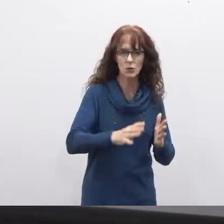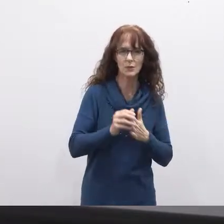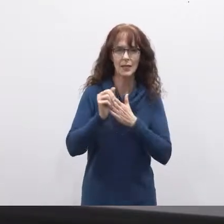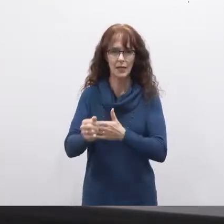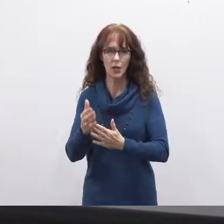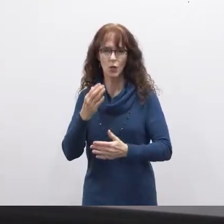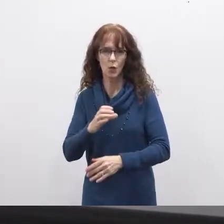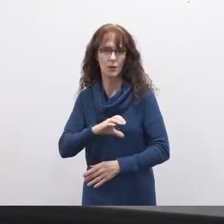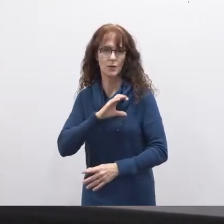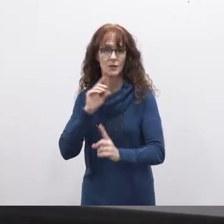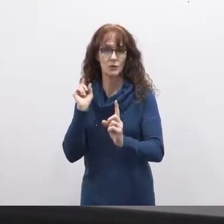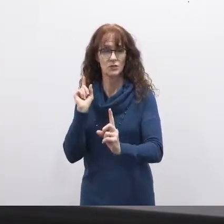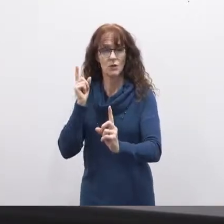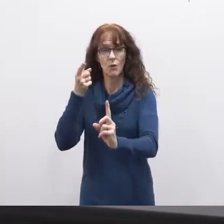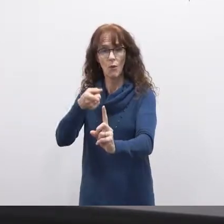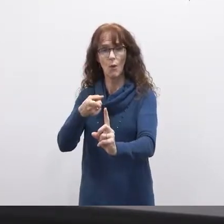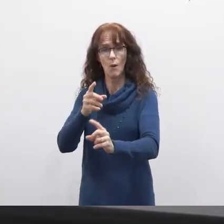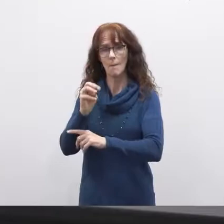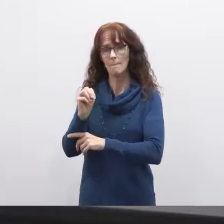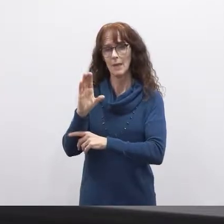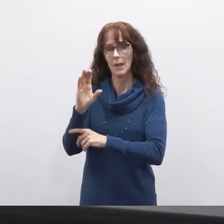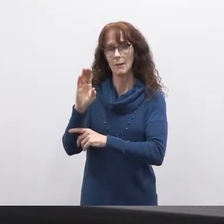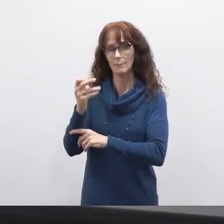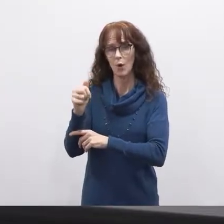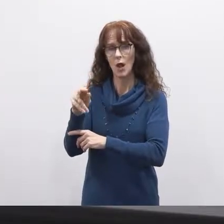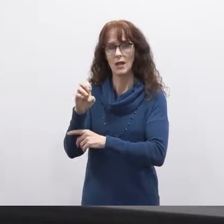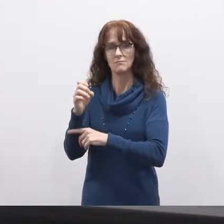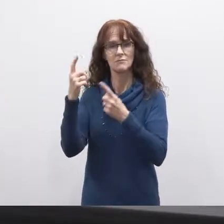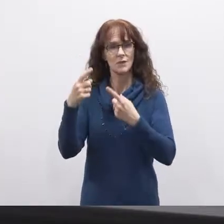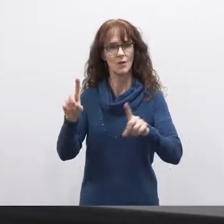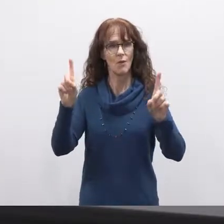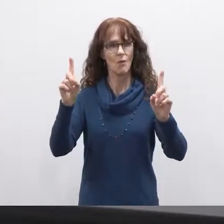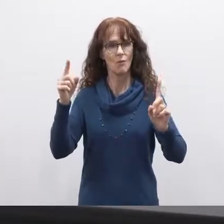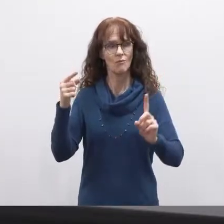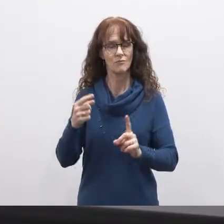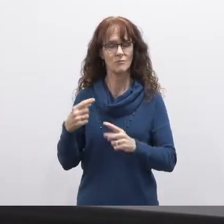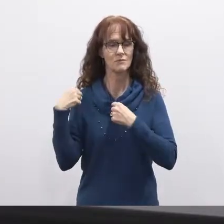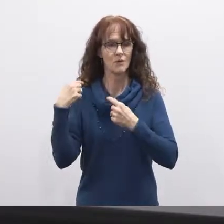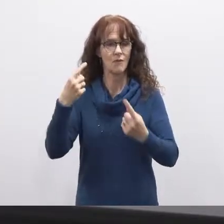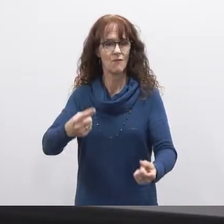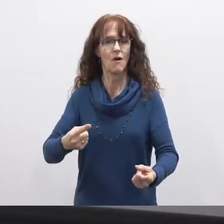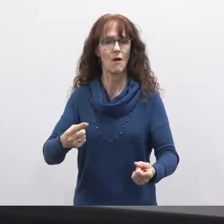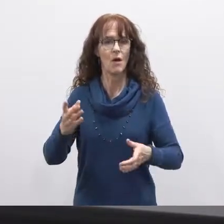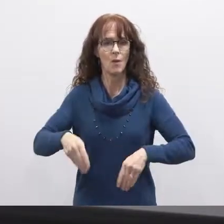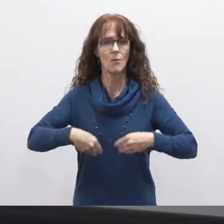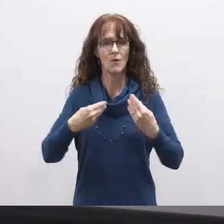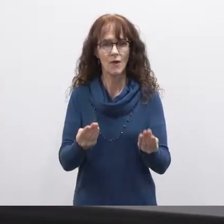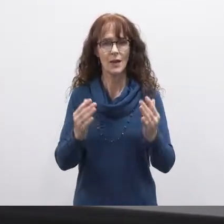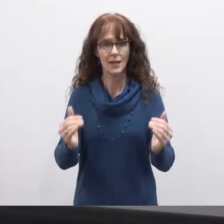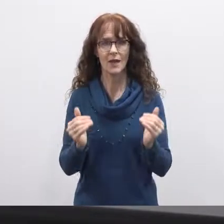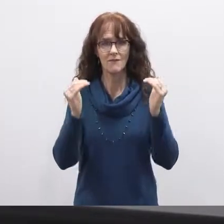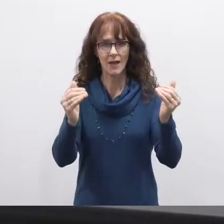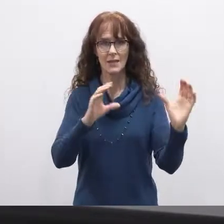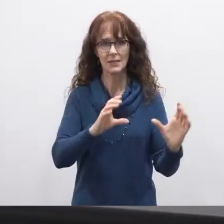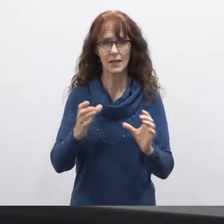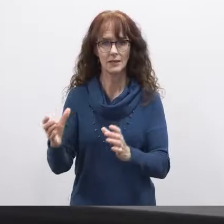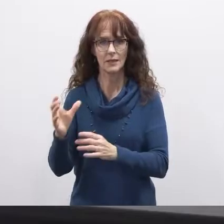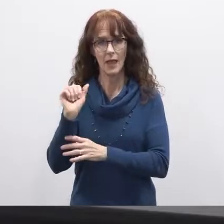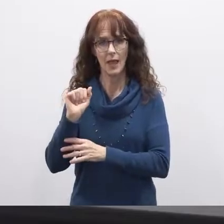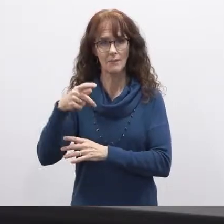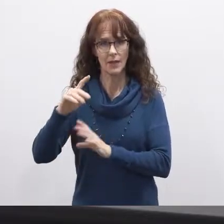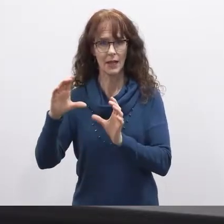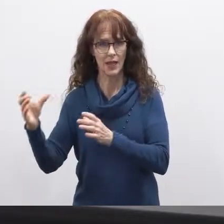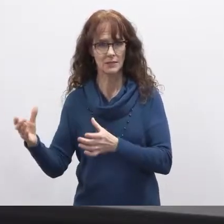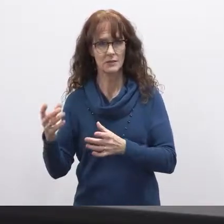character is the goal mcbride has accomplished this goal thus far by providing students with advanced classes ap classes